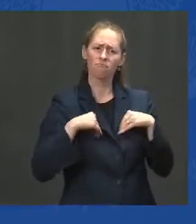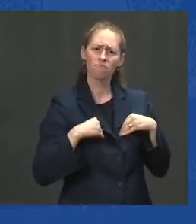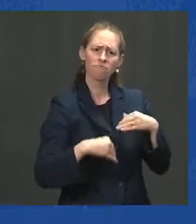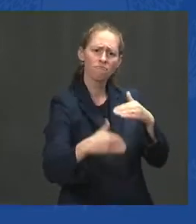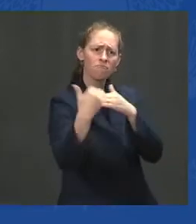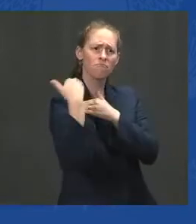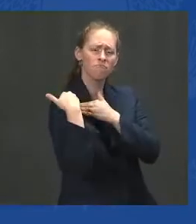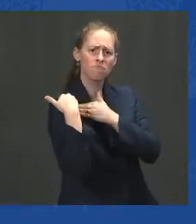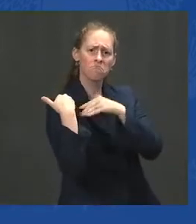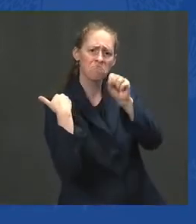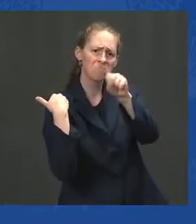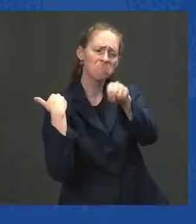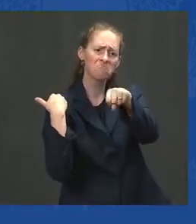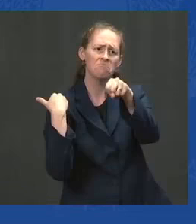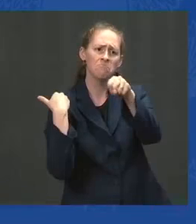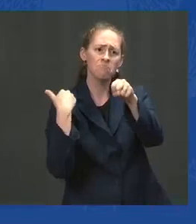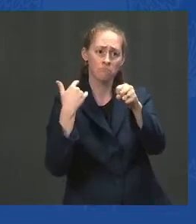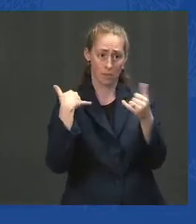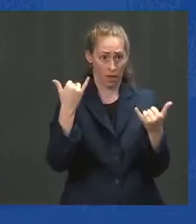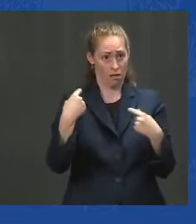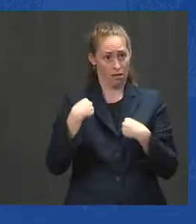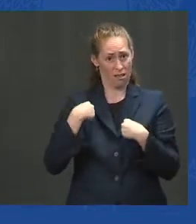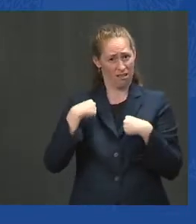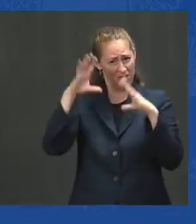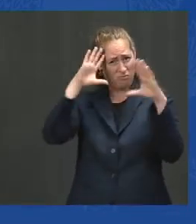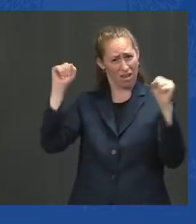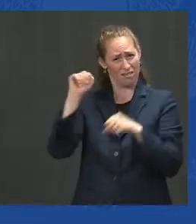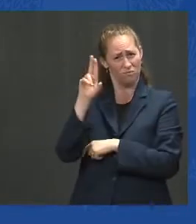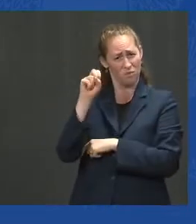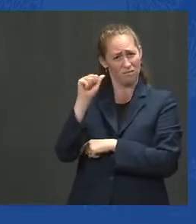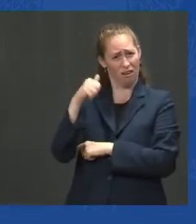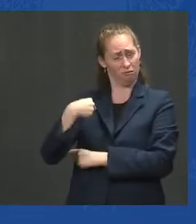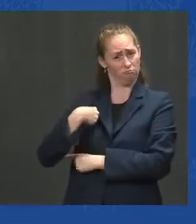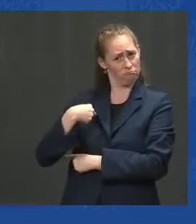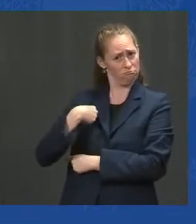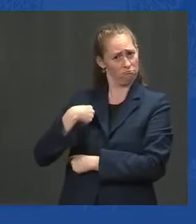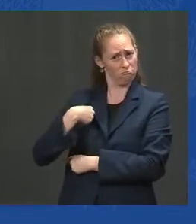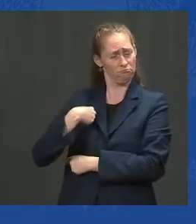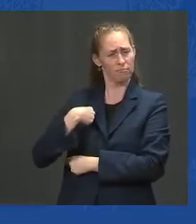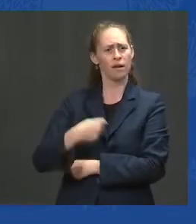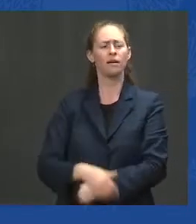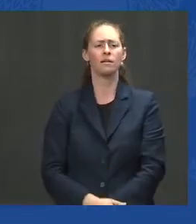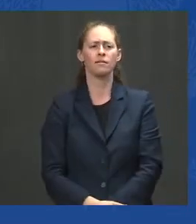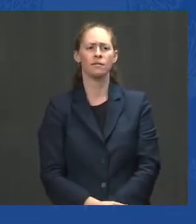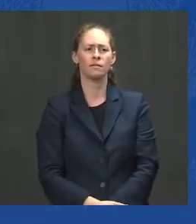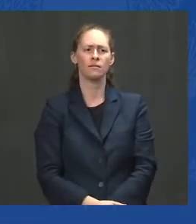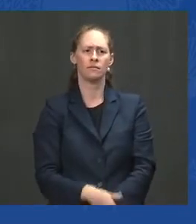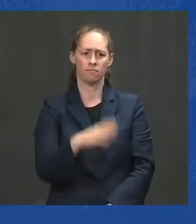I am President of the United States of America, and the buck stops with me.